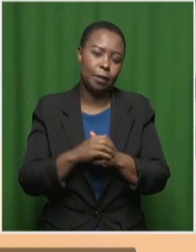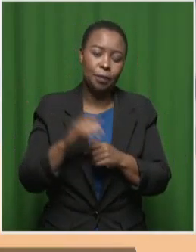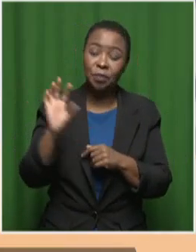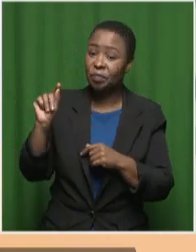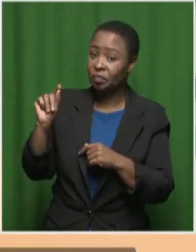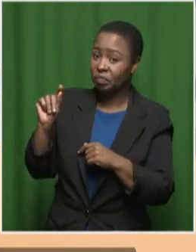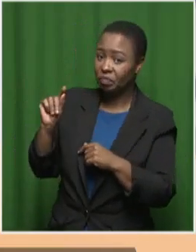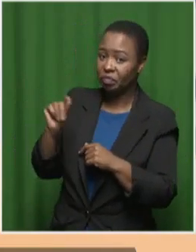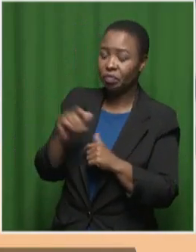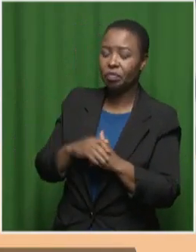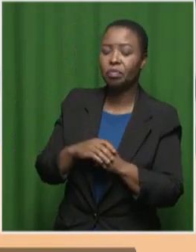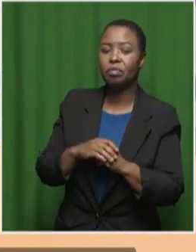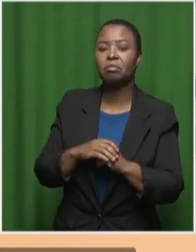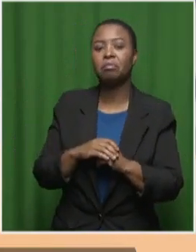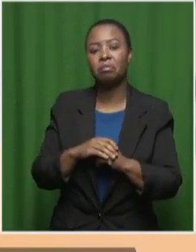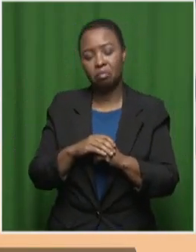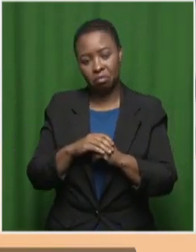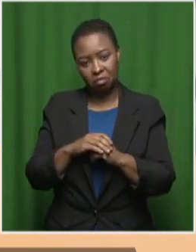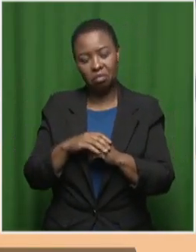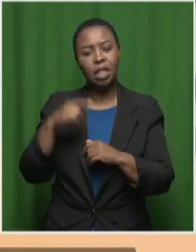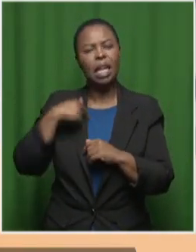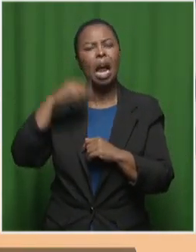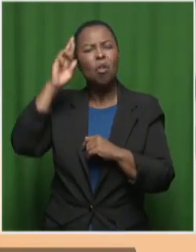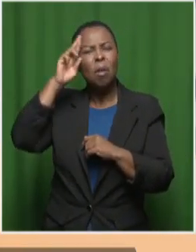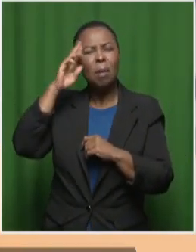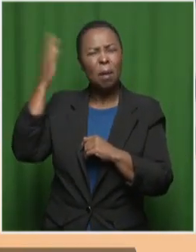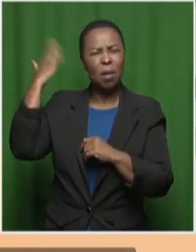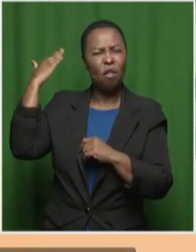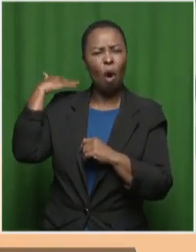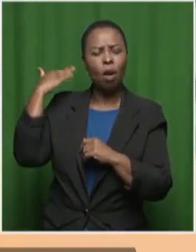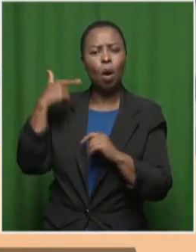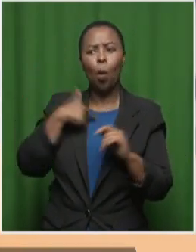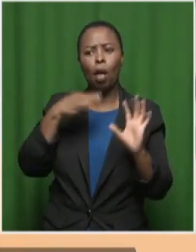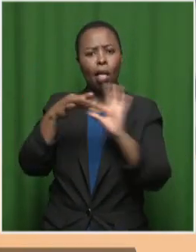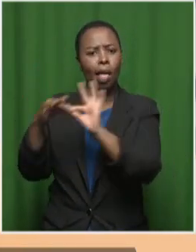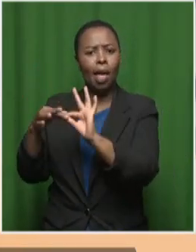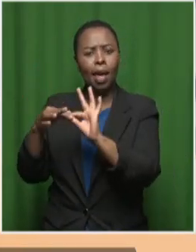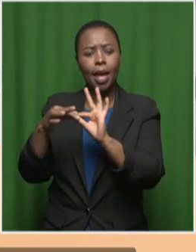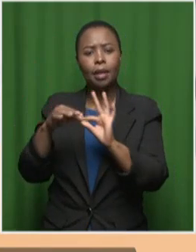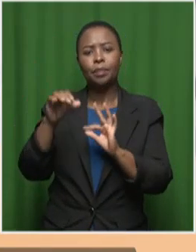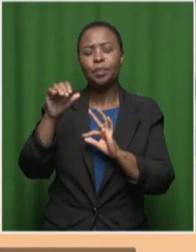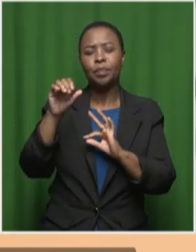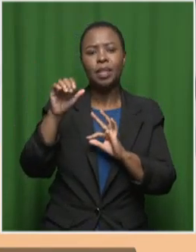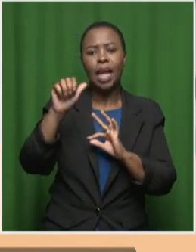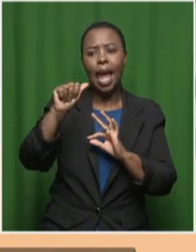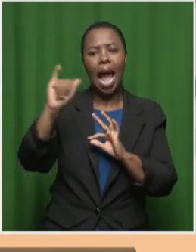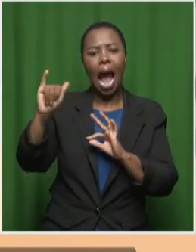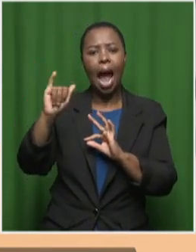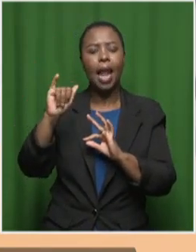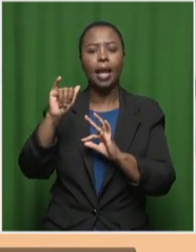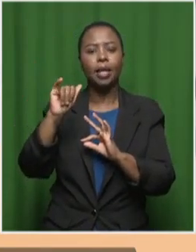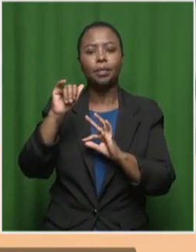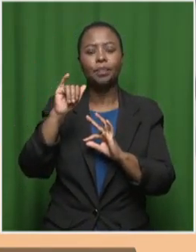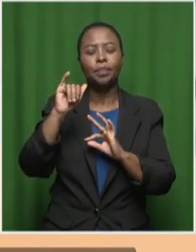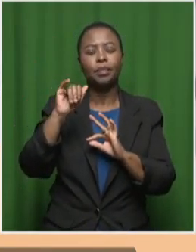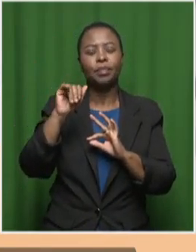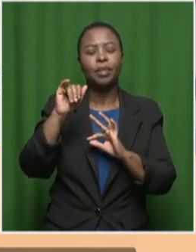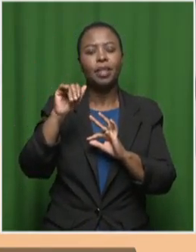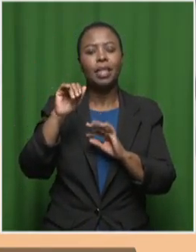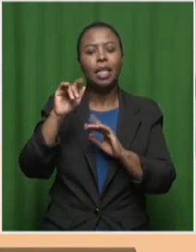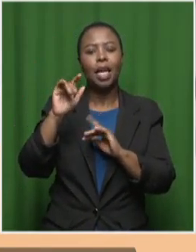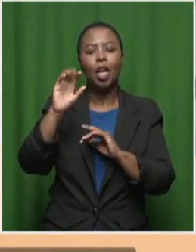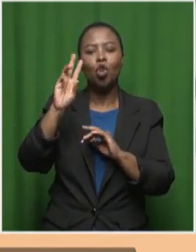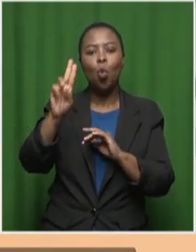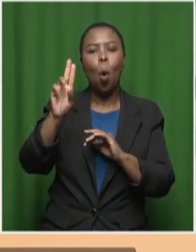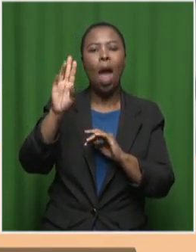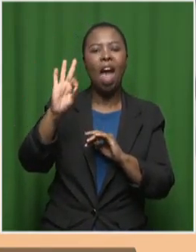remember there was a time when we used to associate AI with UFOs, the unidentified flying objects and